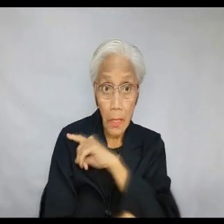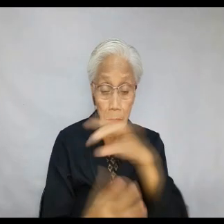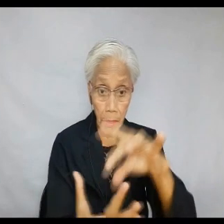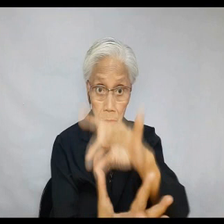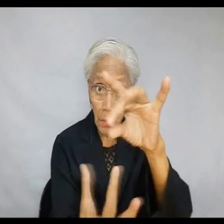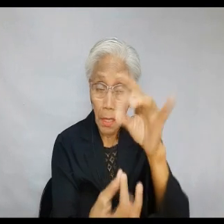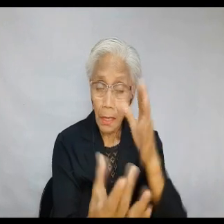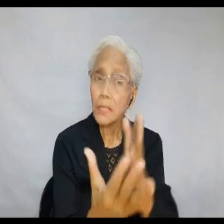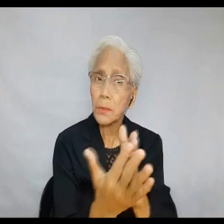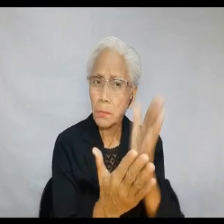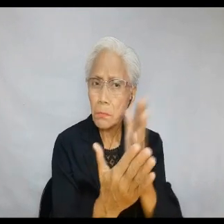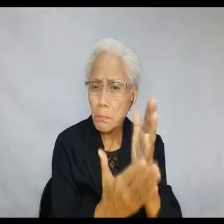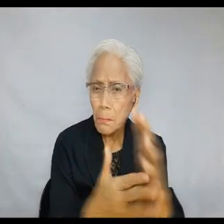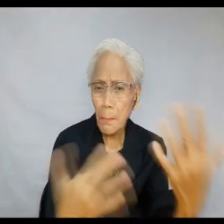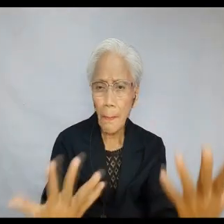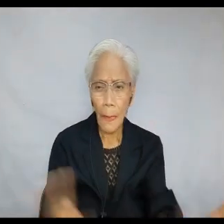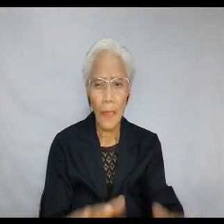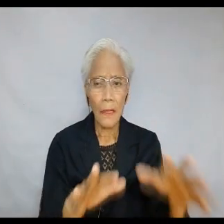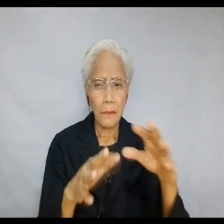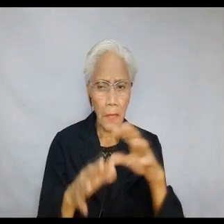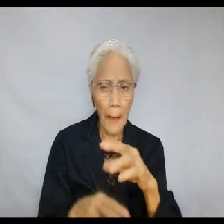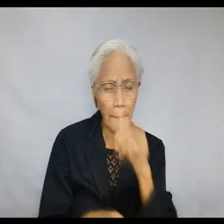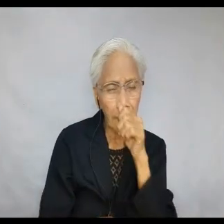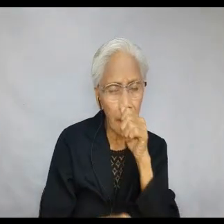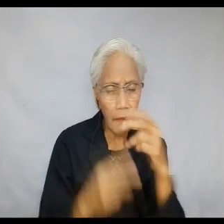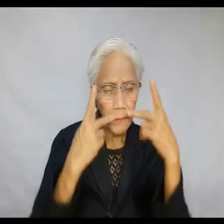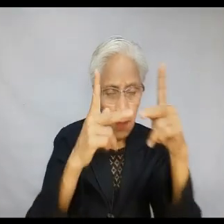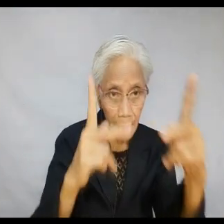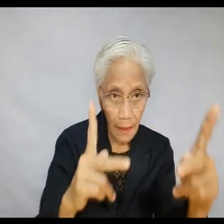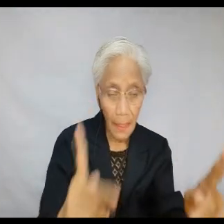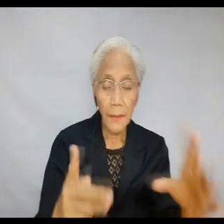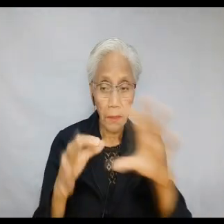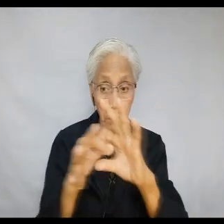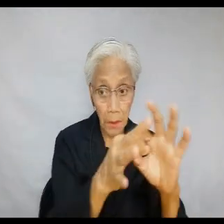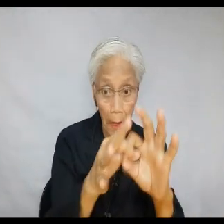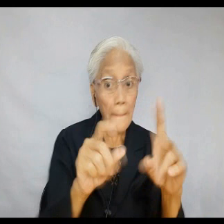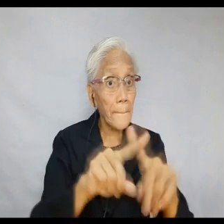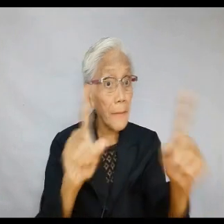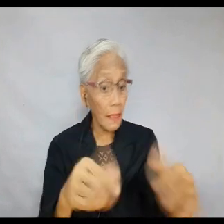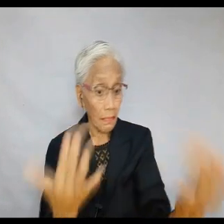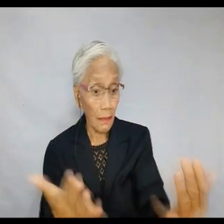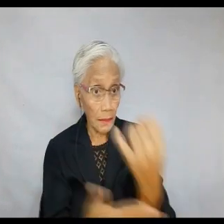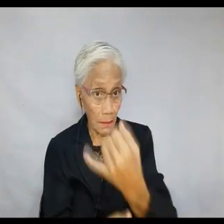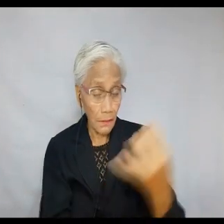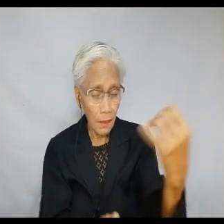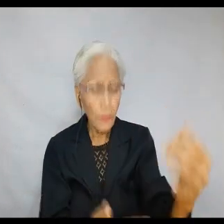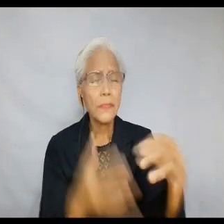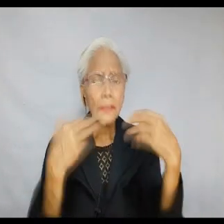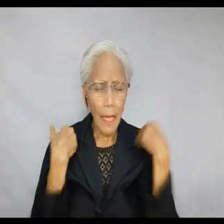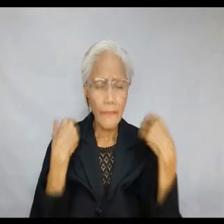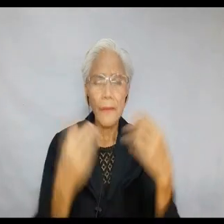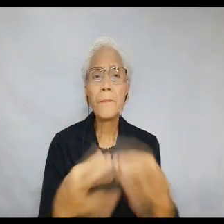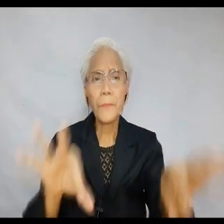is also our spirituality and righteousness in our moral, private, and public life and relationships. But remember that this